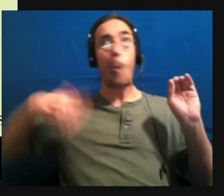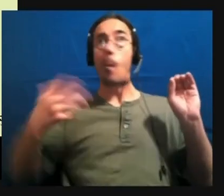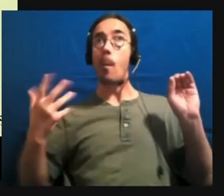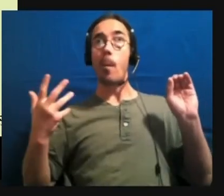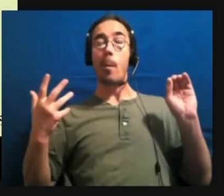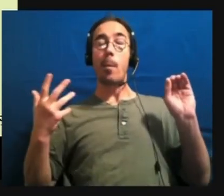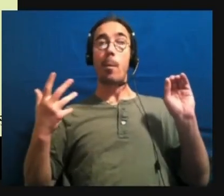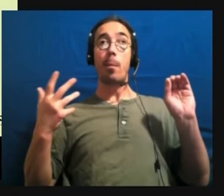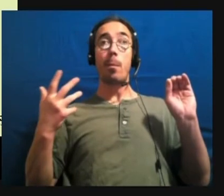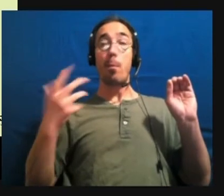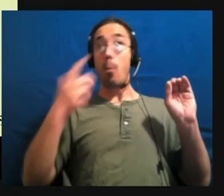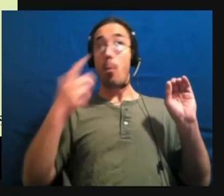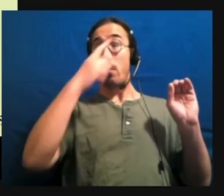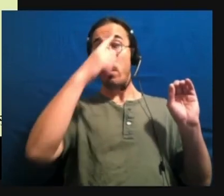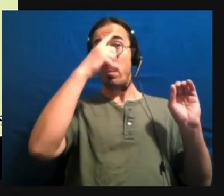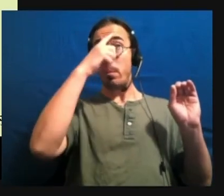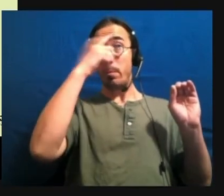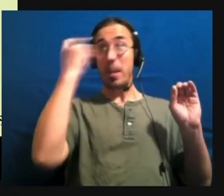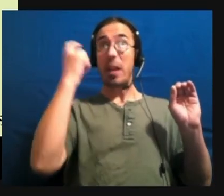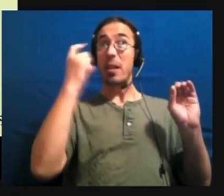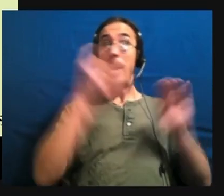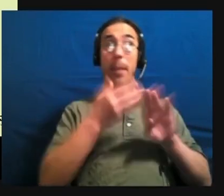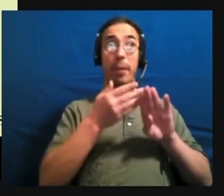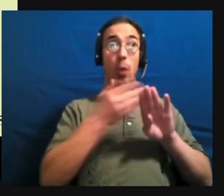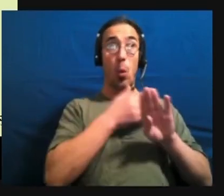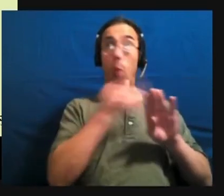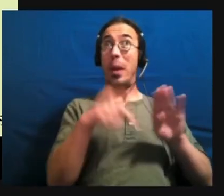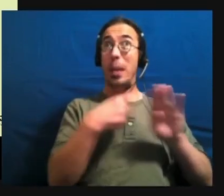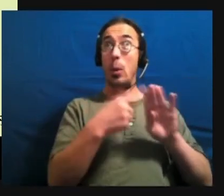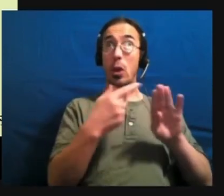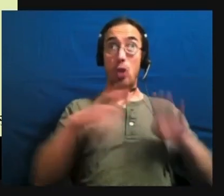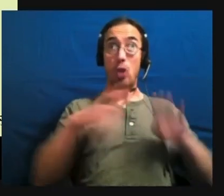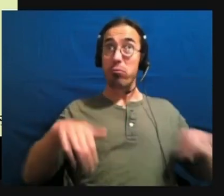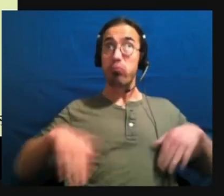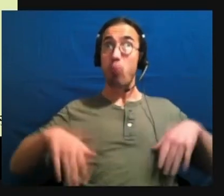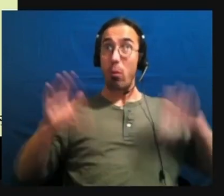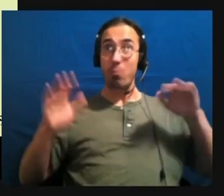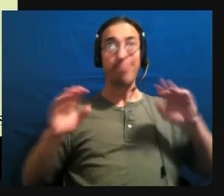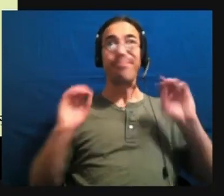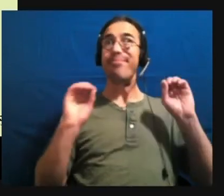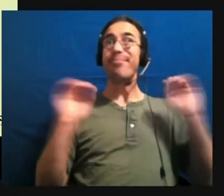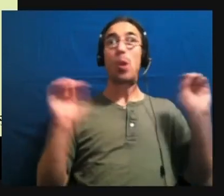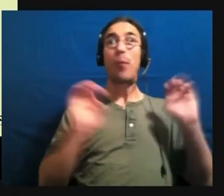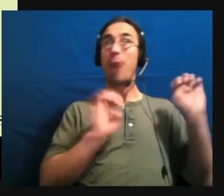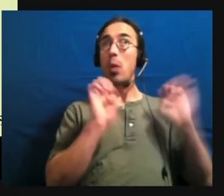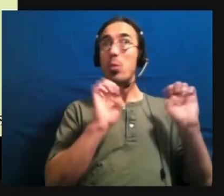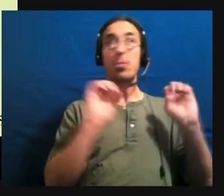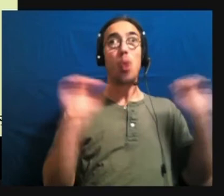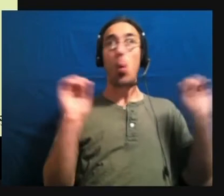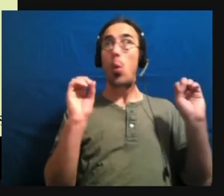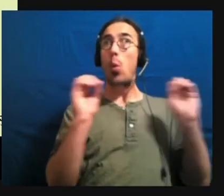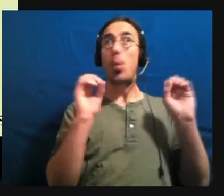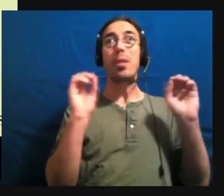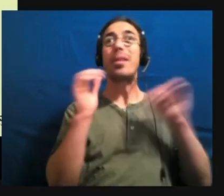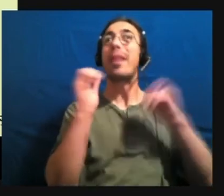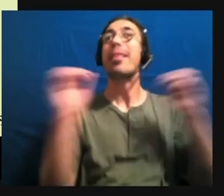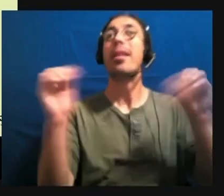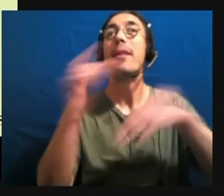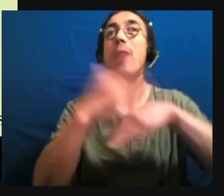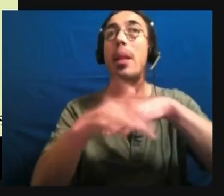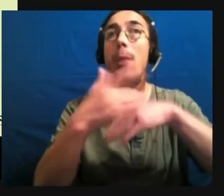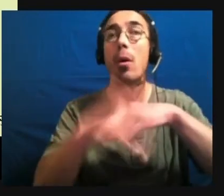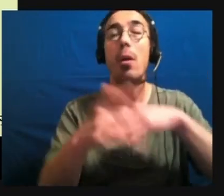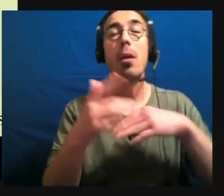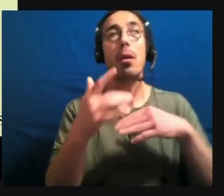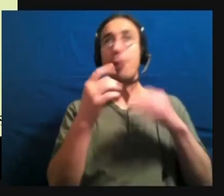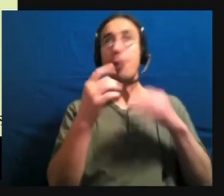diagnostically wasn't a thing when they were younger. Um, and of course the knowledge about autism was less,